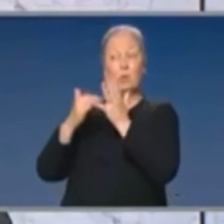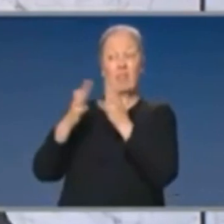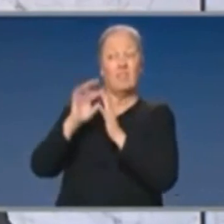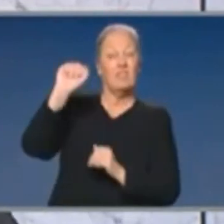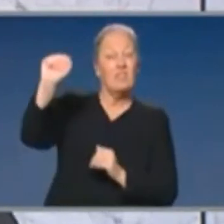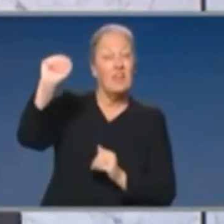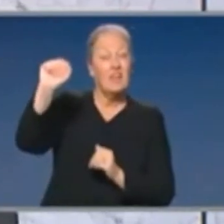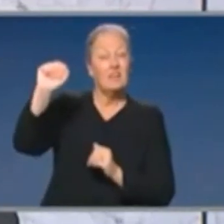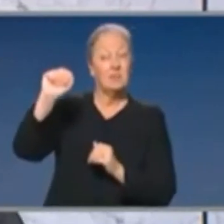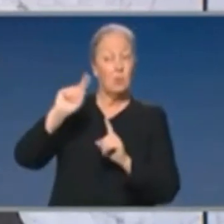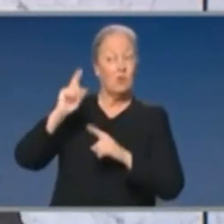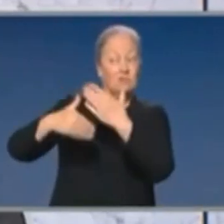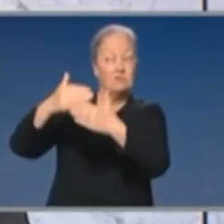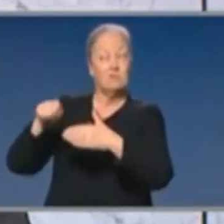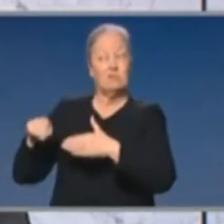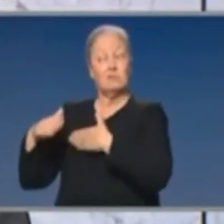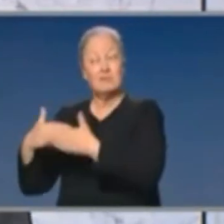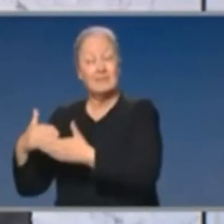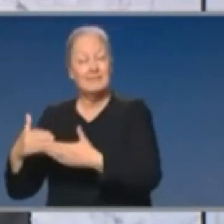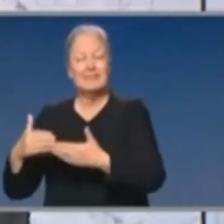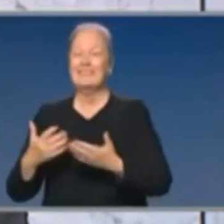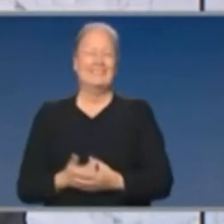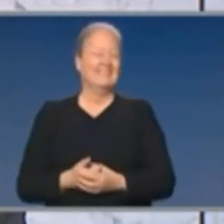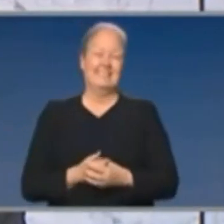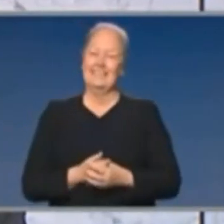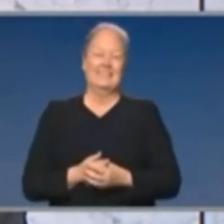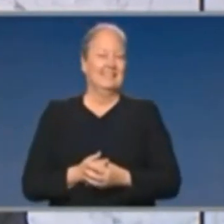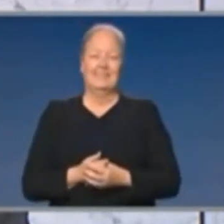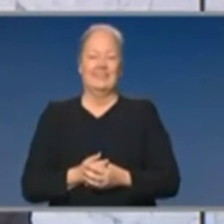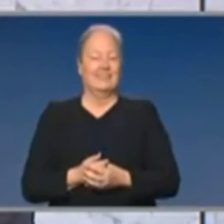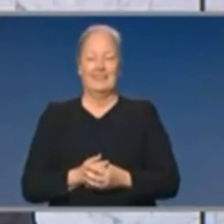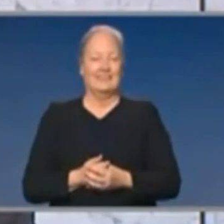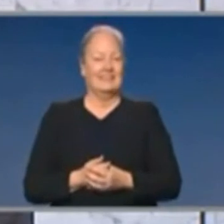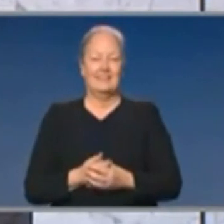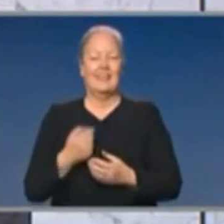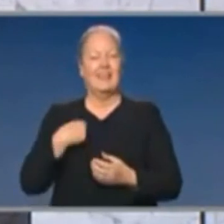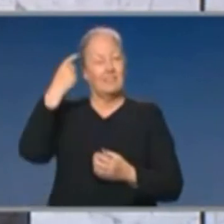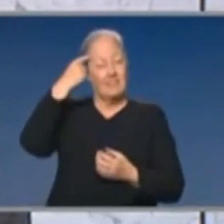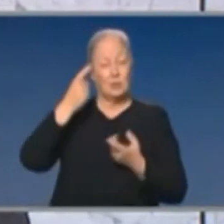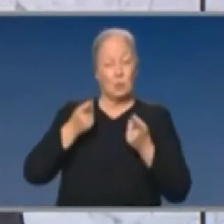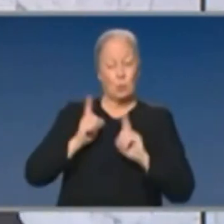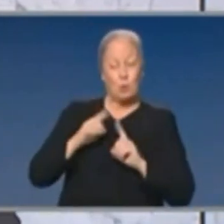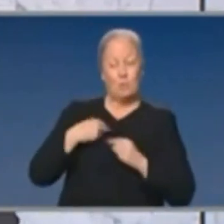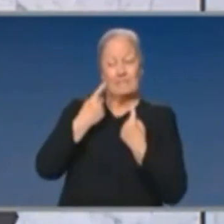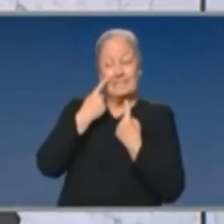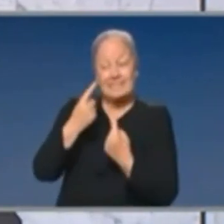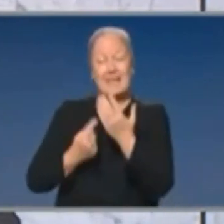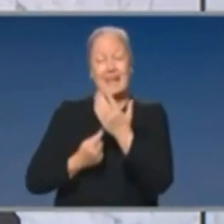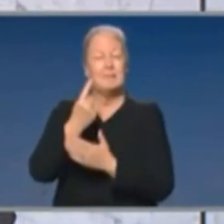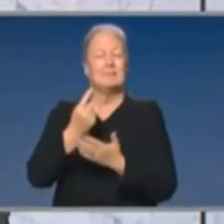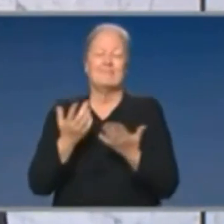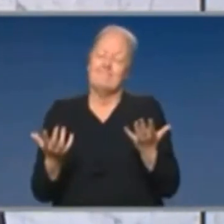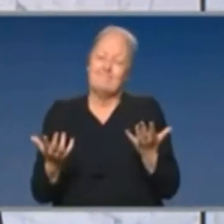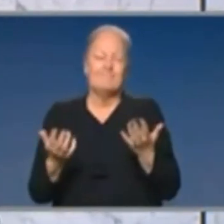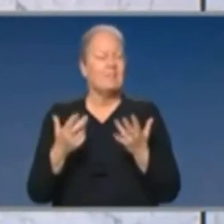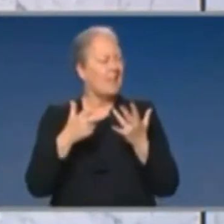now, then I think that is just night following day in terms of the analysis and the assessment that you make. Now, I missed –